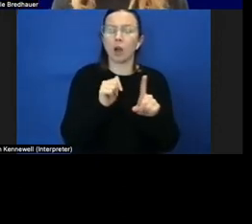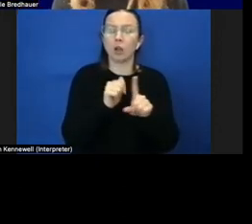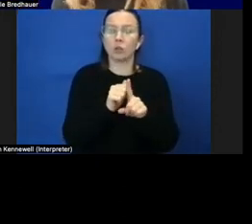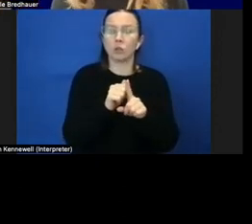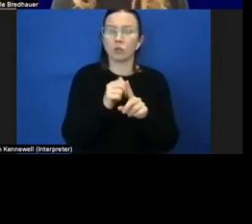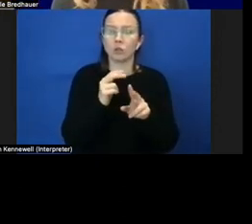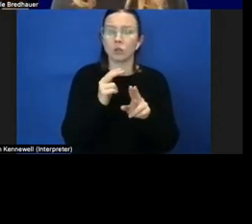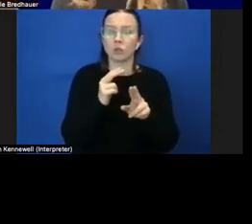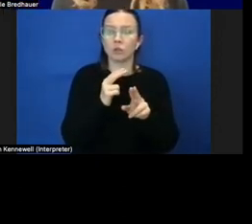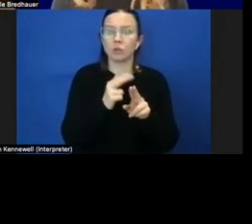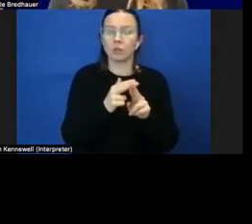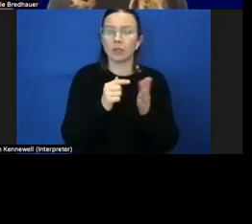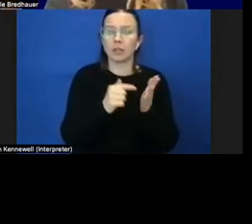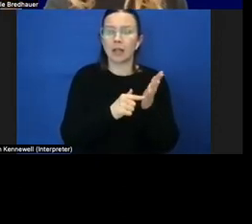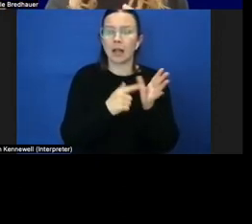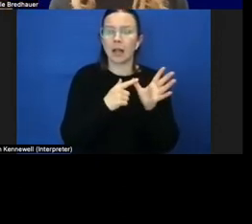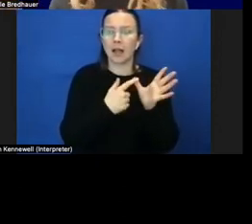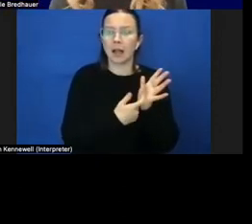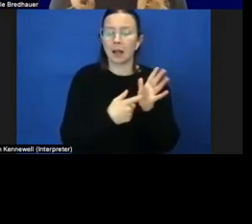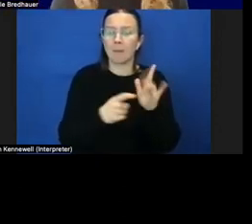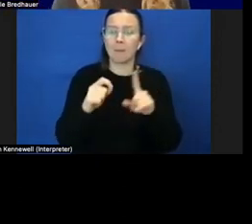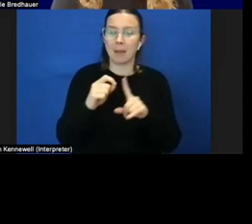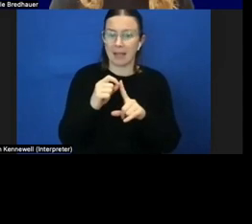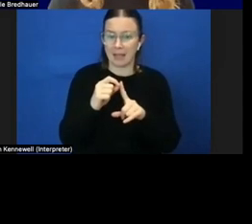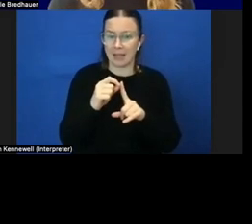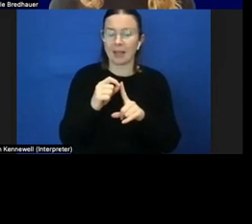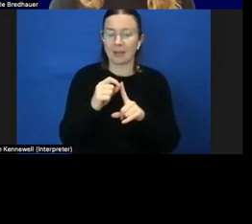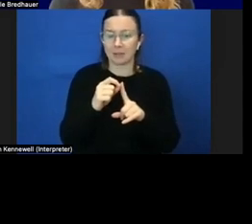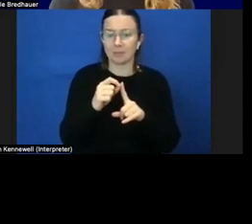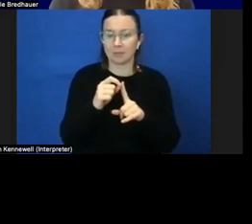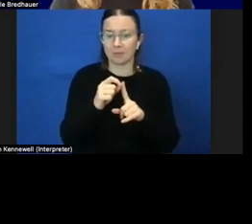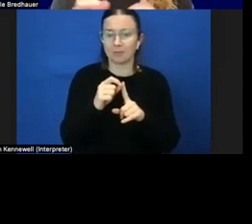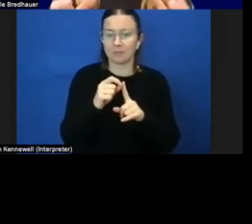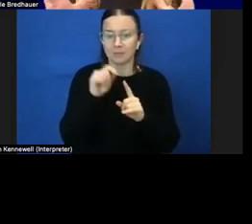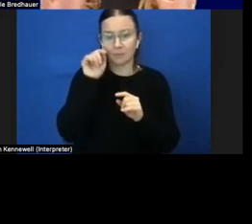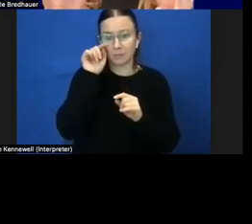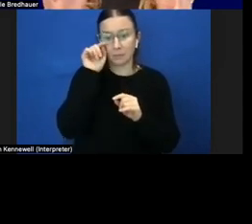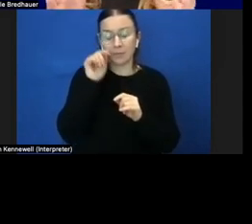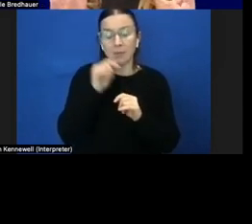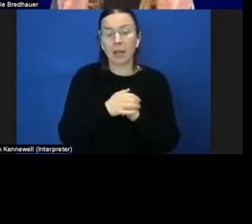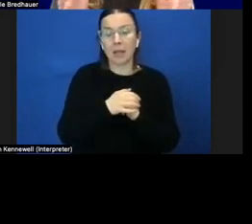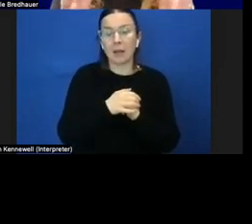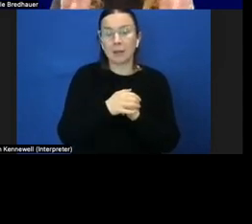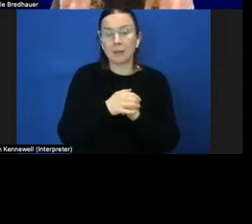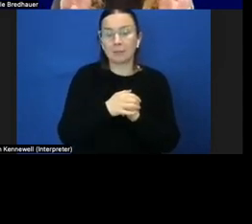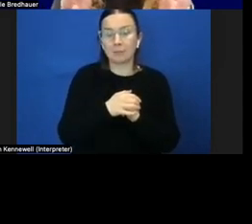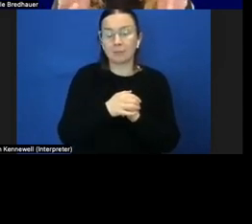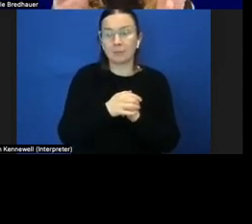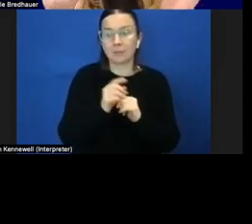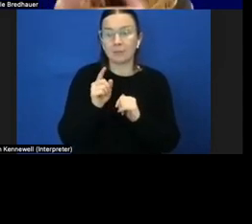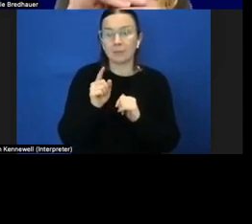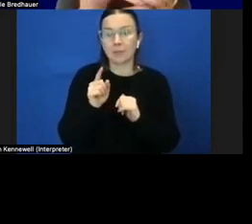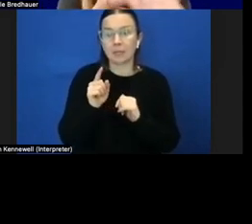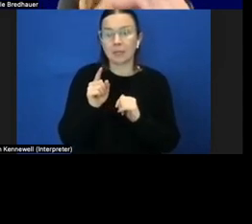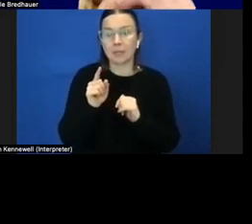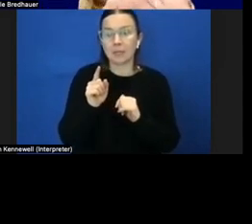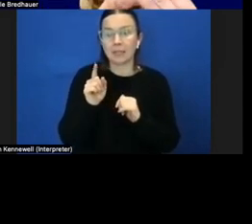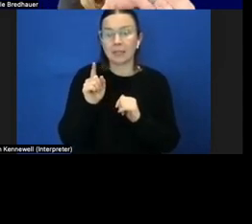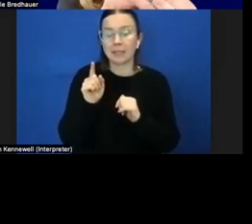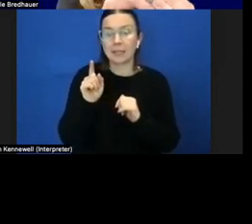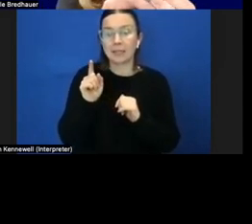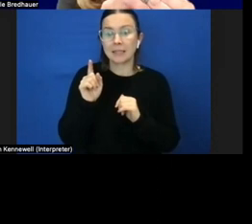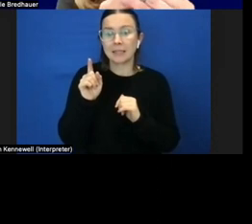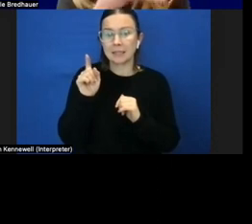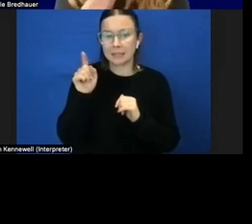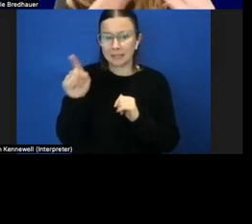parp p-a-r-p um and he's he's peering